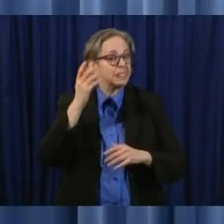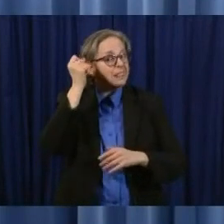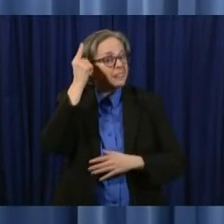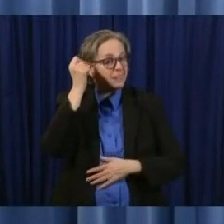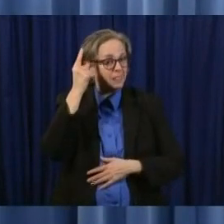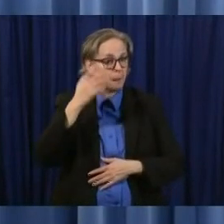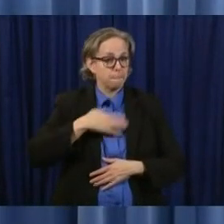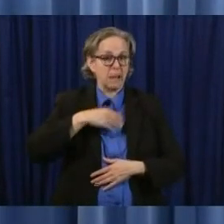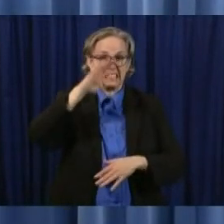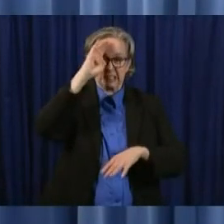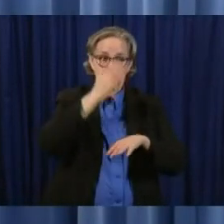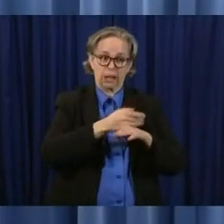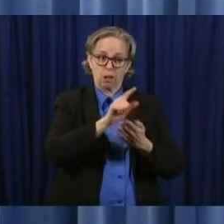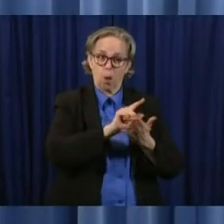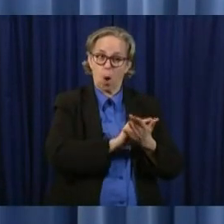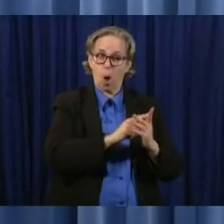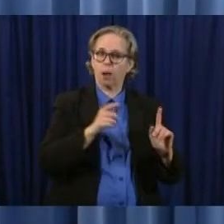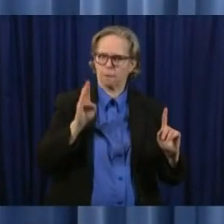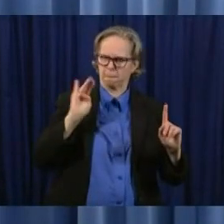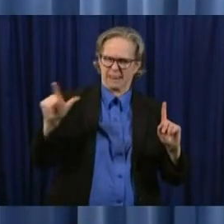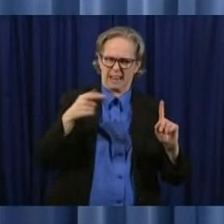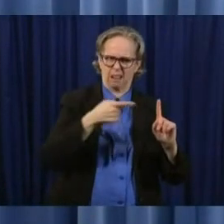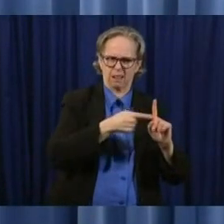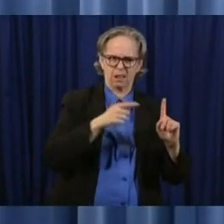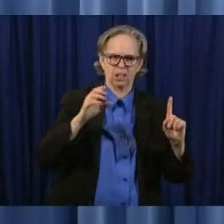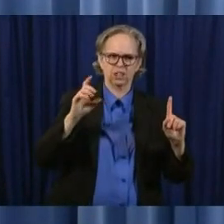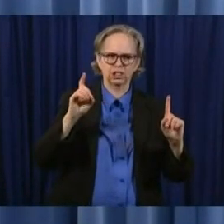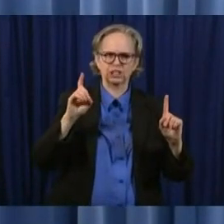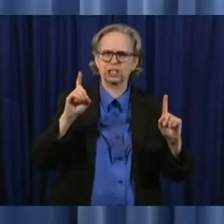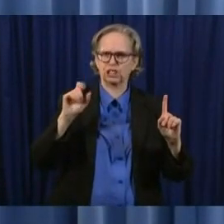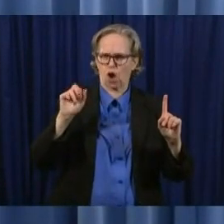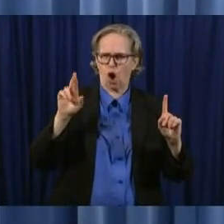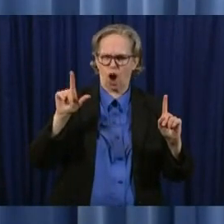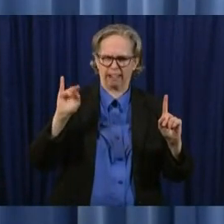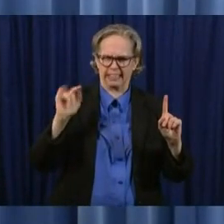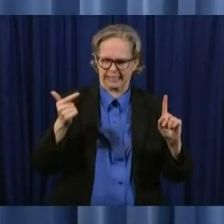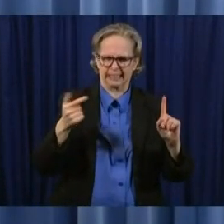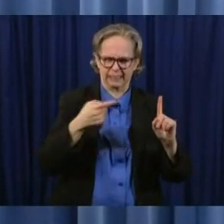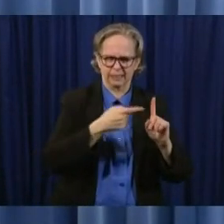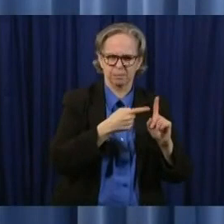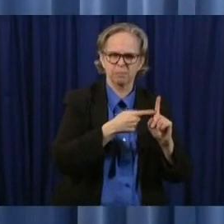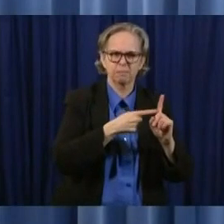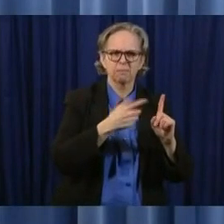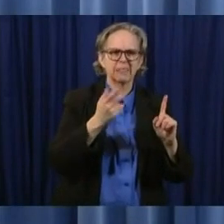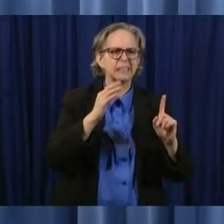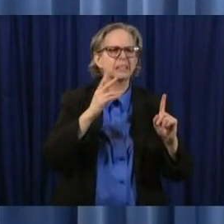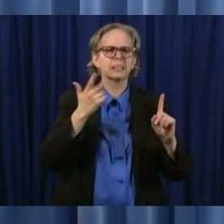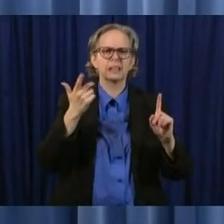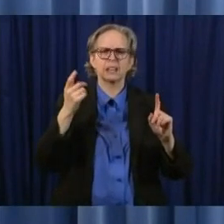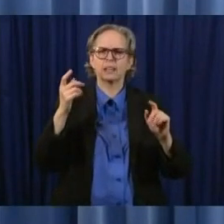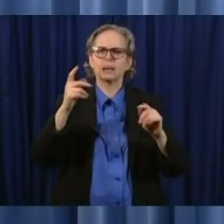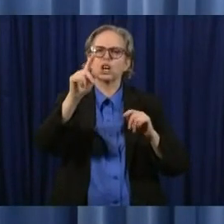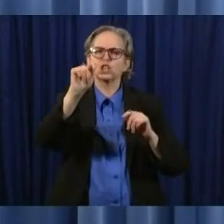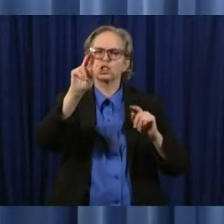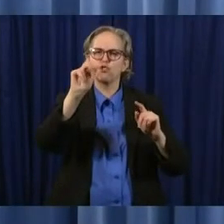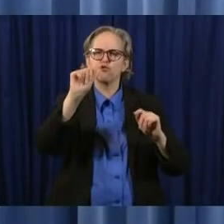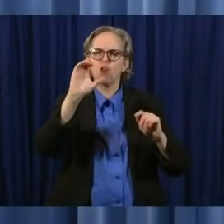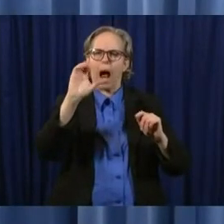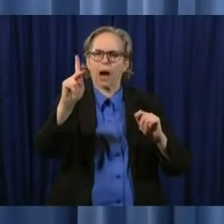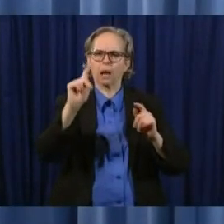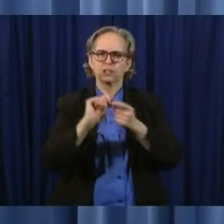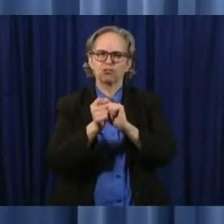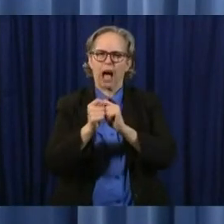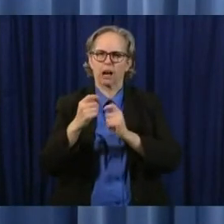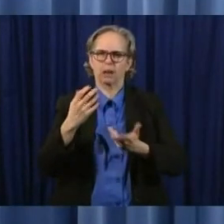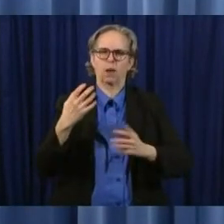he is a track and cross country coach at Thomas Worthington High School he was a runner in high school